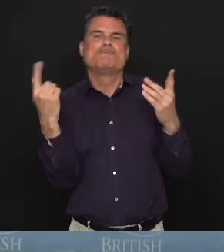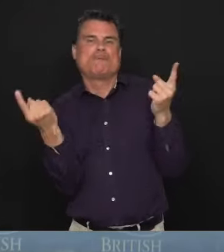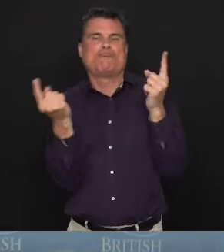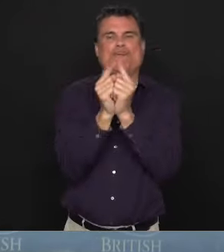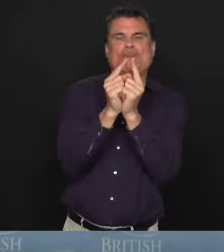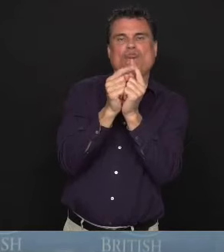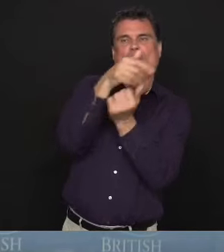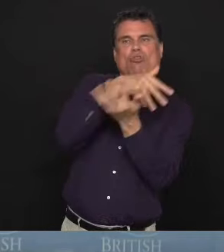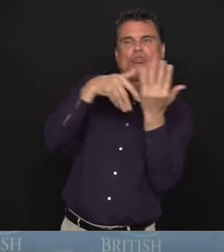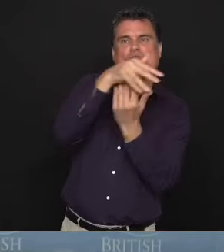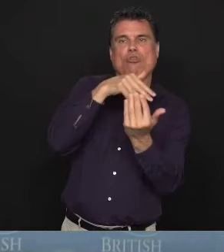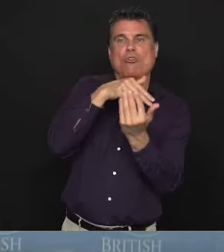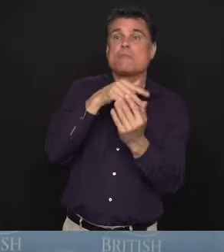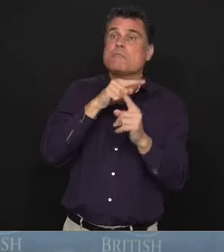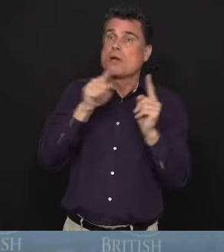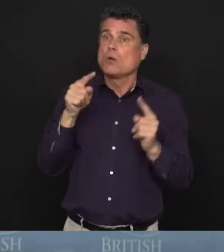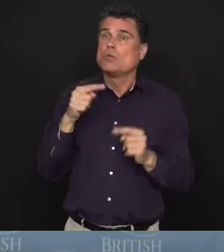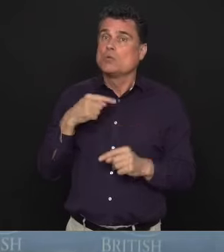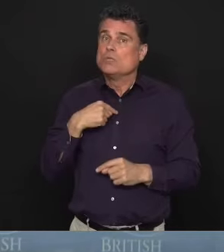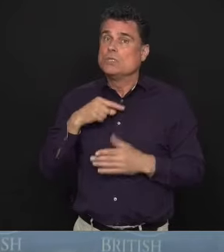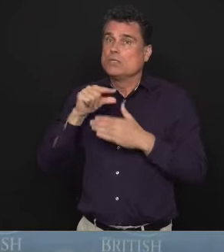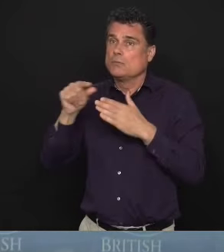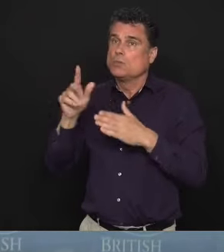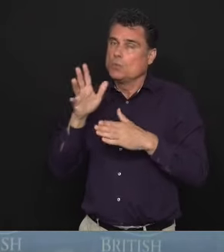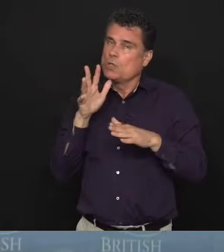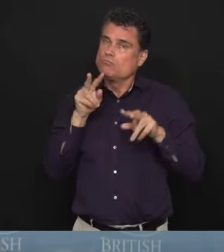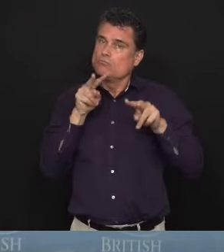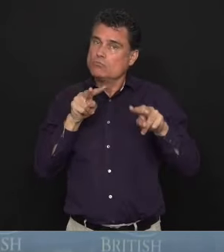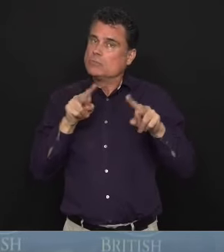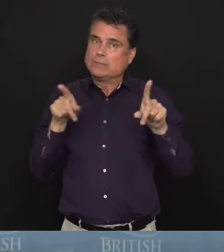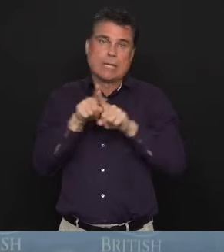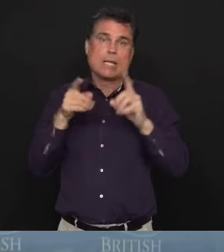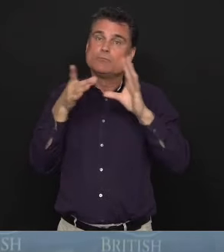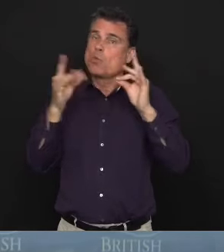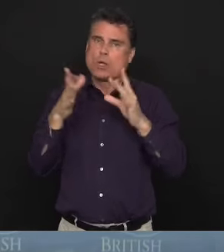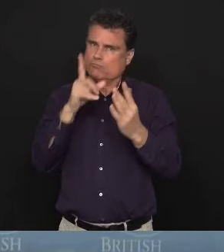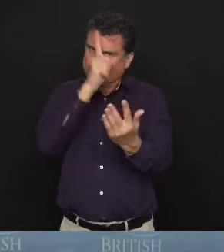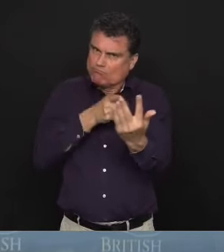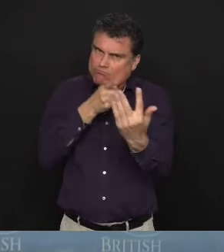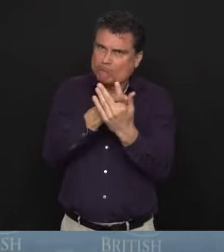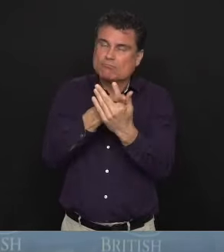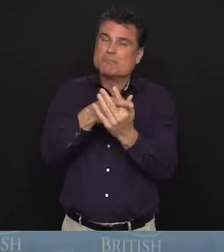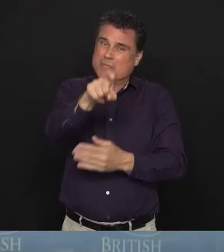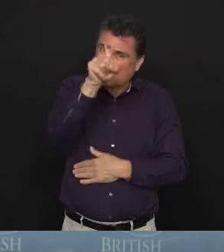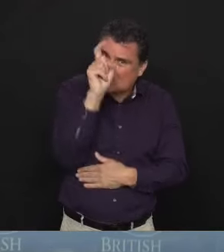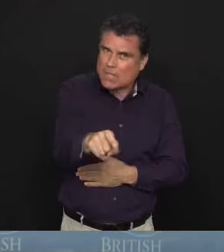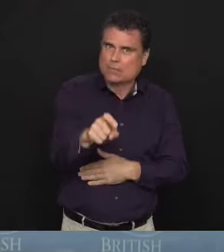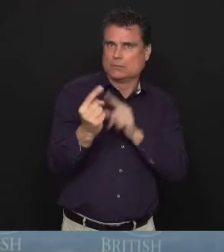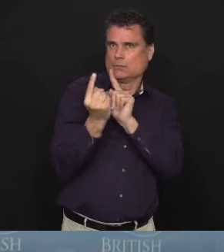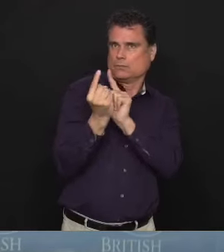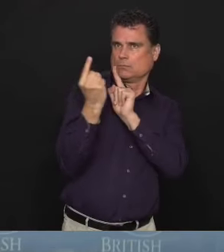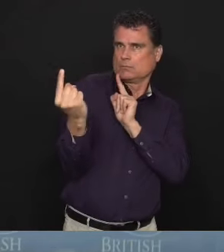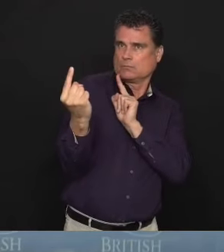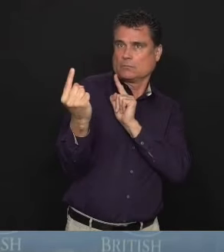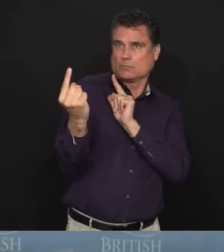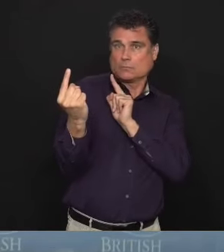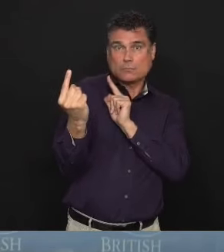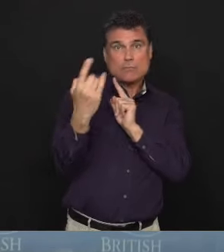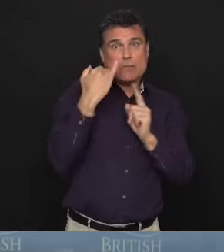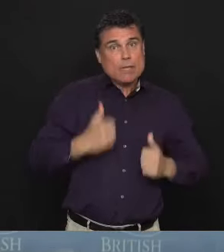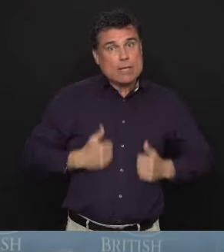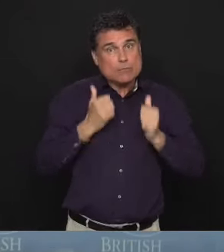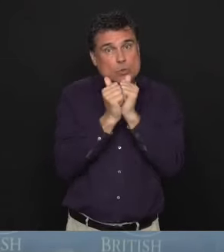stand, you know, unless they living with that individual, two metres or six feet apart.